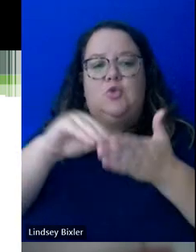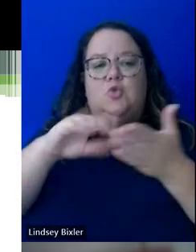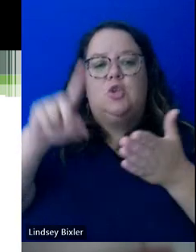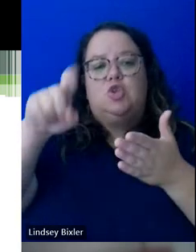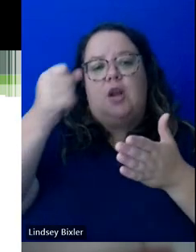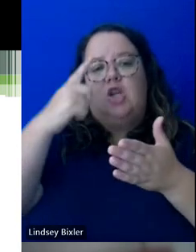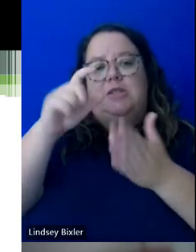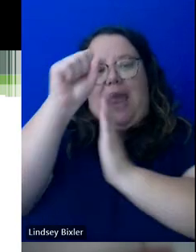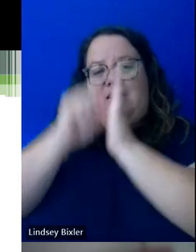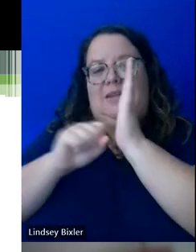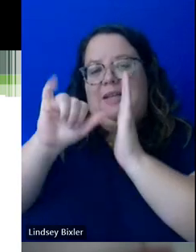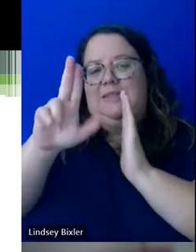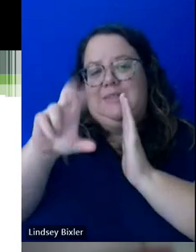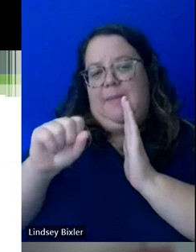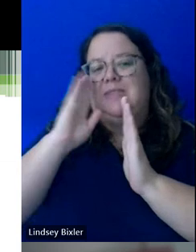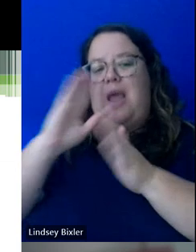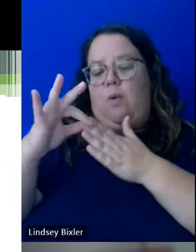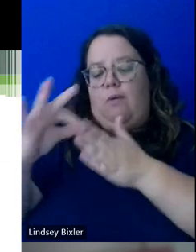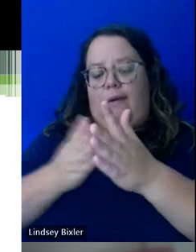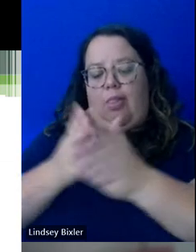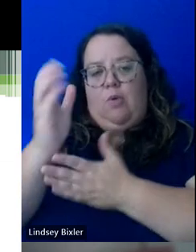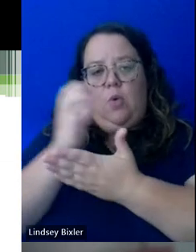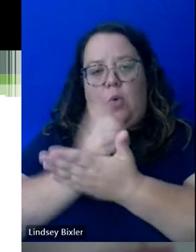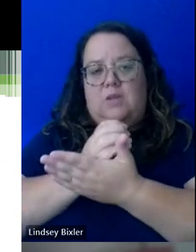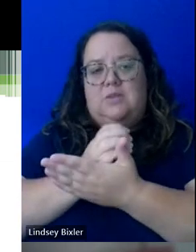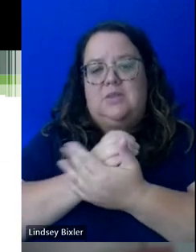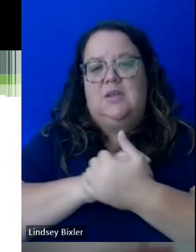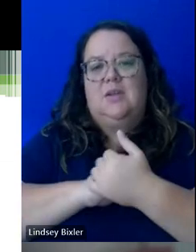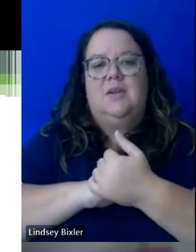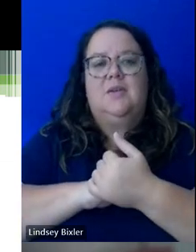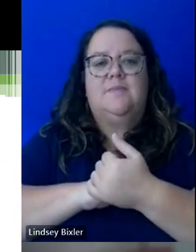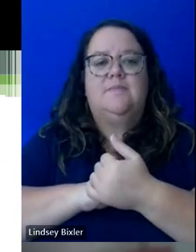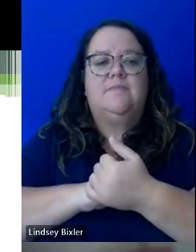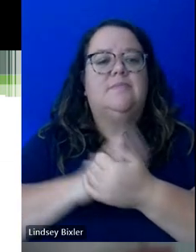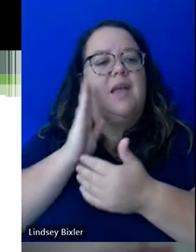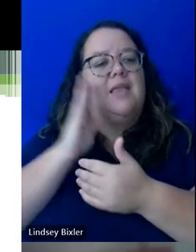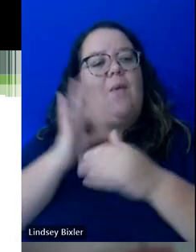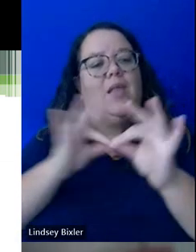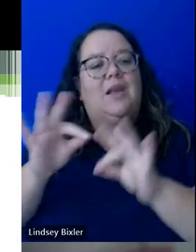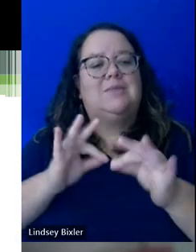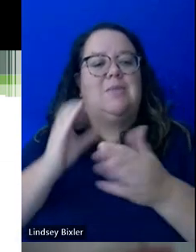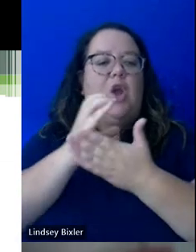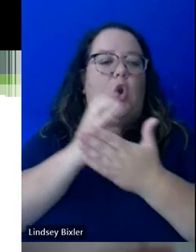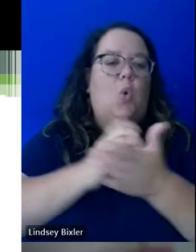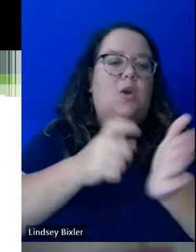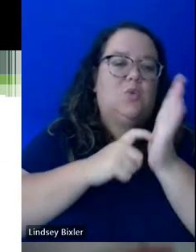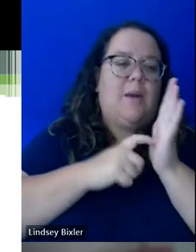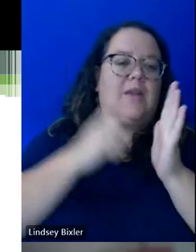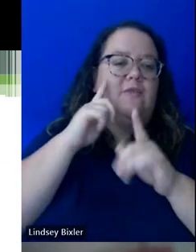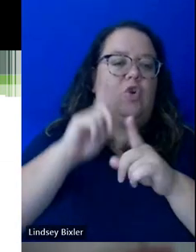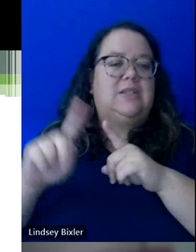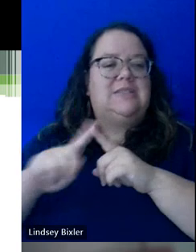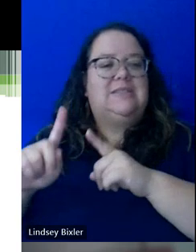that's going to be their guide for the course. And similarly, that's going to tell them about, you know, what their course requirements are, what the different grade distributions